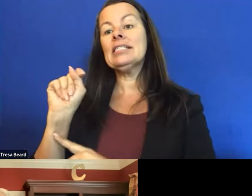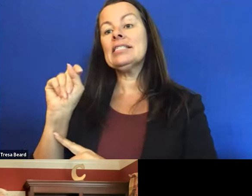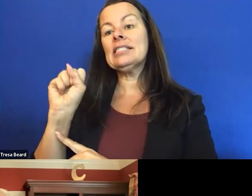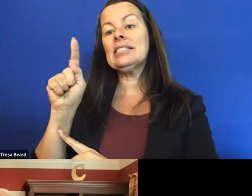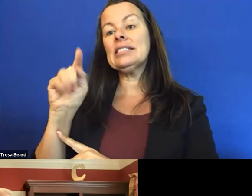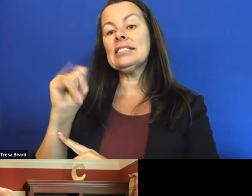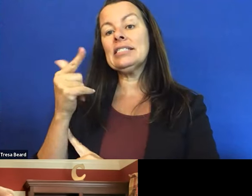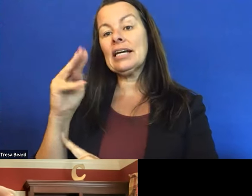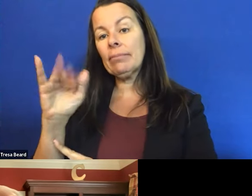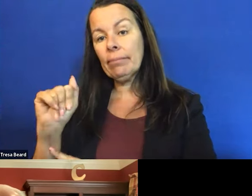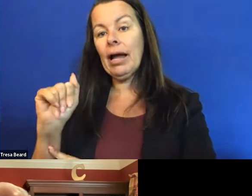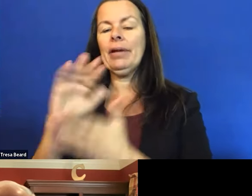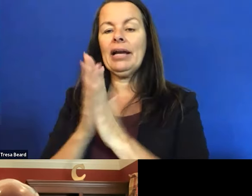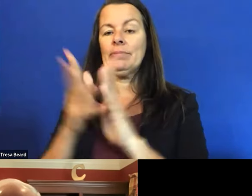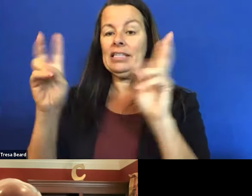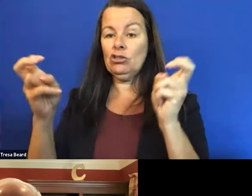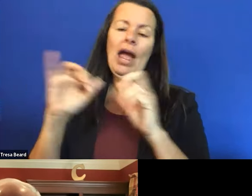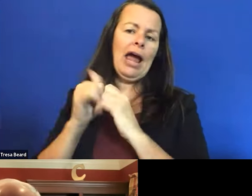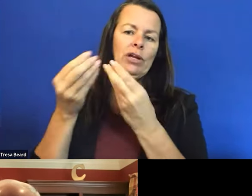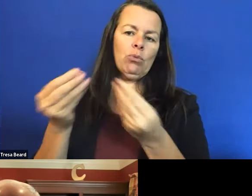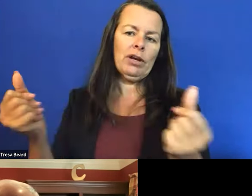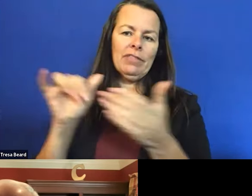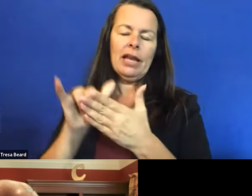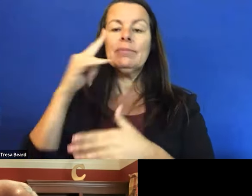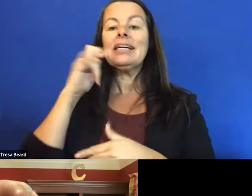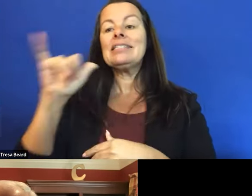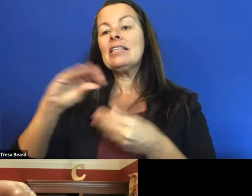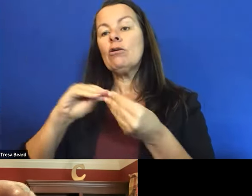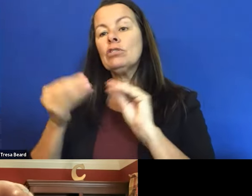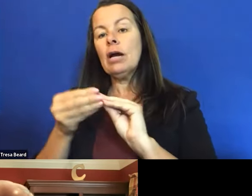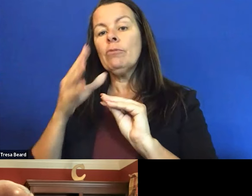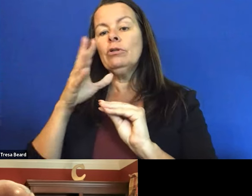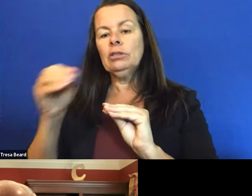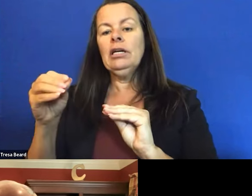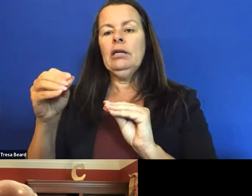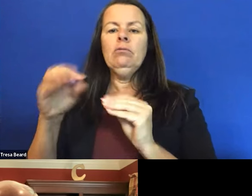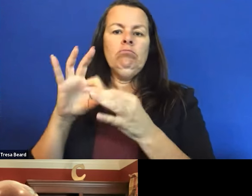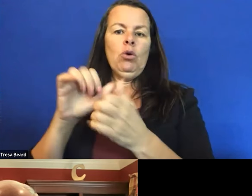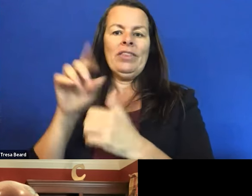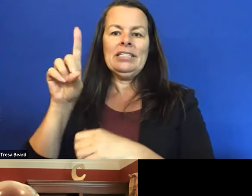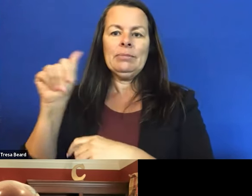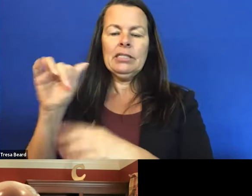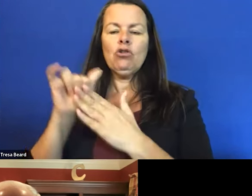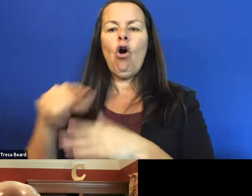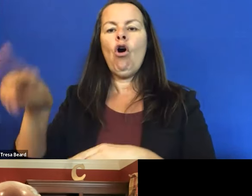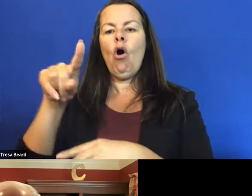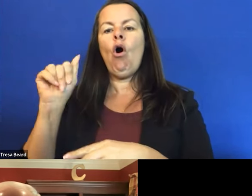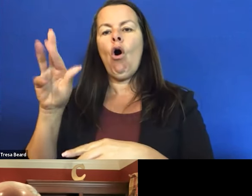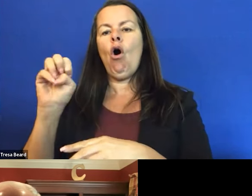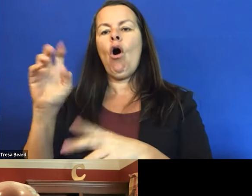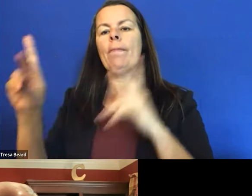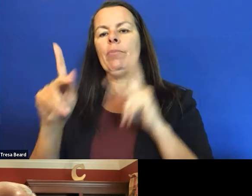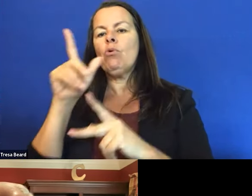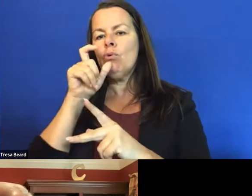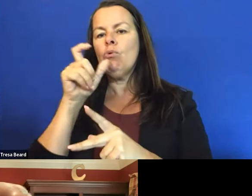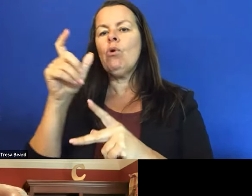that? The reason I bring that up, is that those numbers in regards to disabilities, are people who acknowledge they have